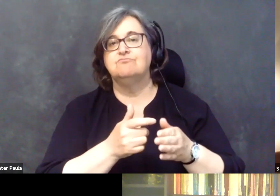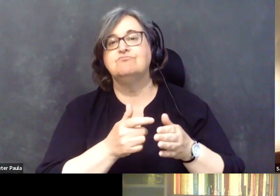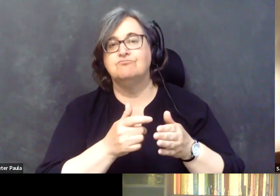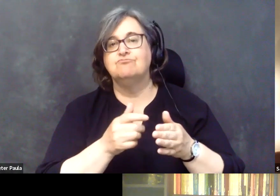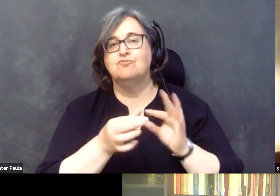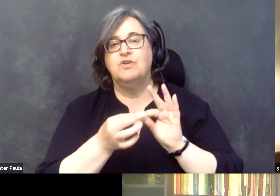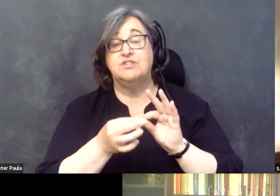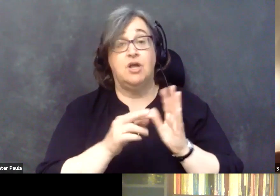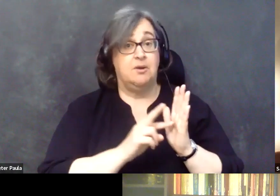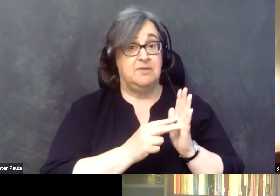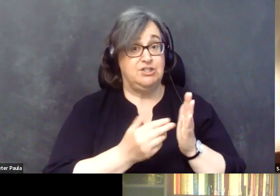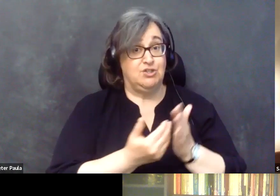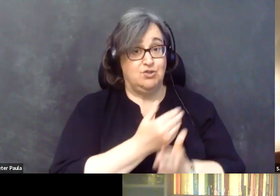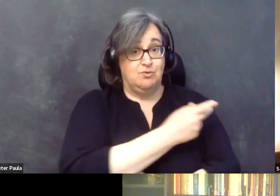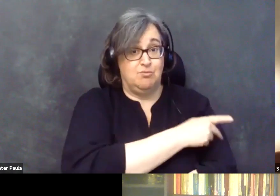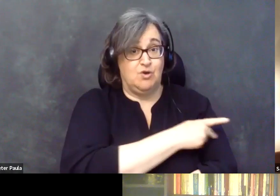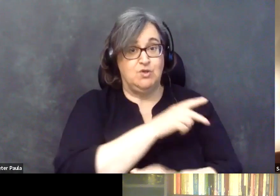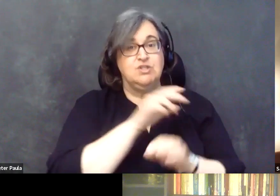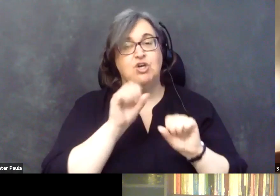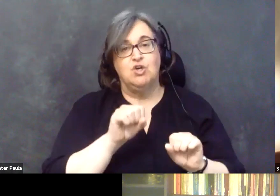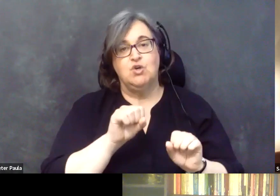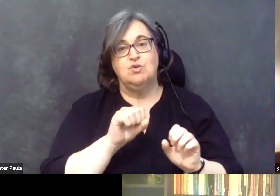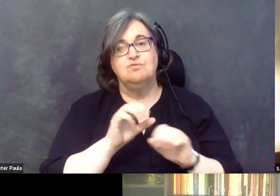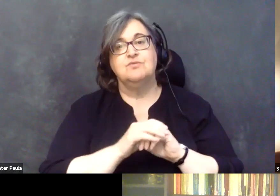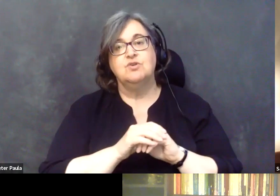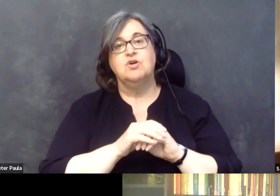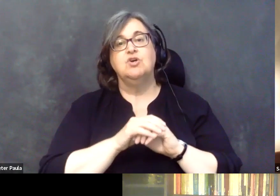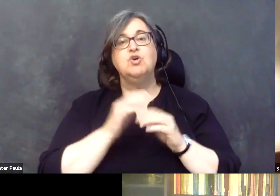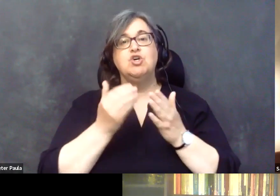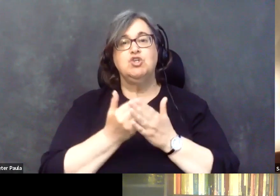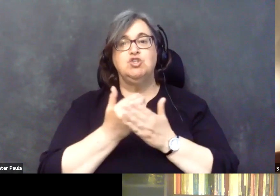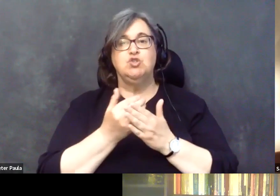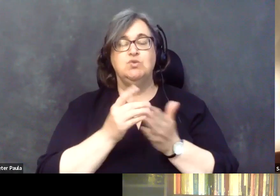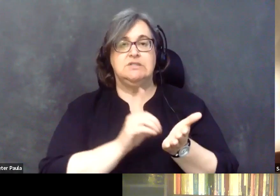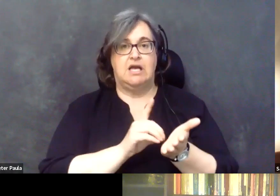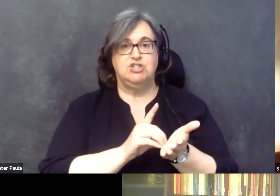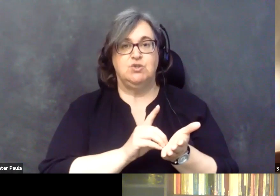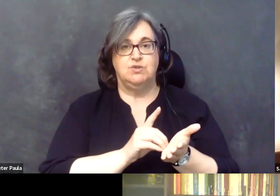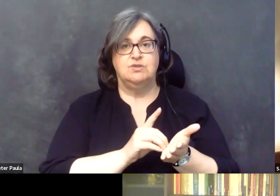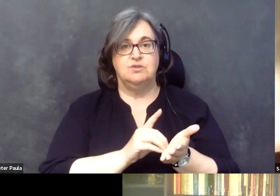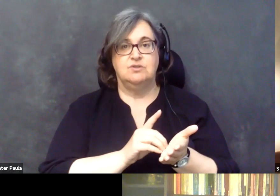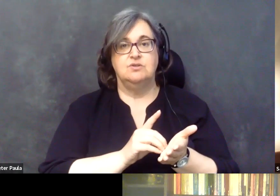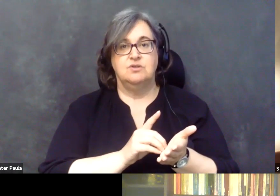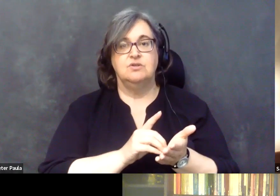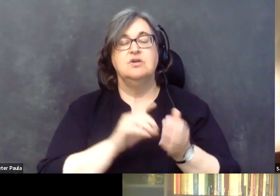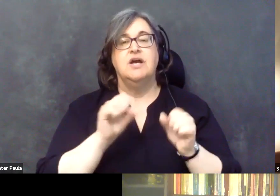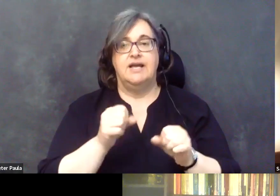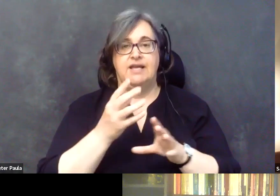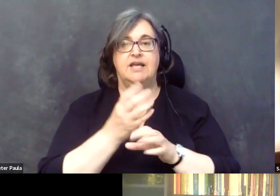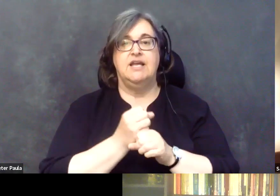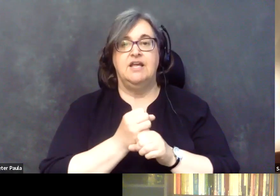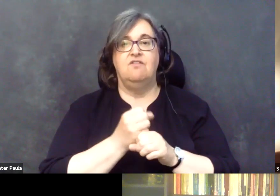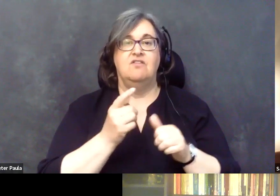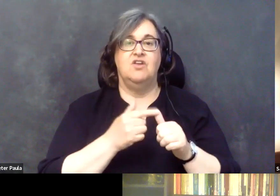new patient could go to, so a patient could go to a new provider and get their initial telehealth visit.